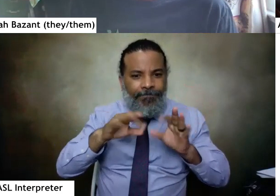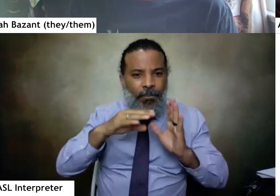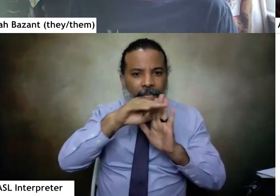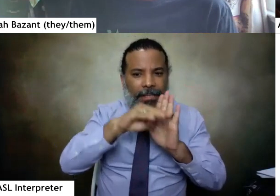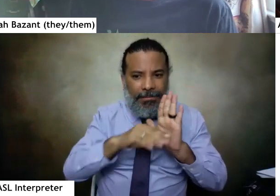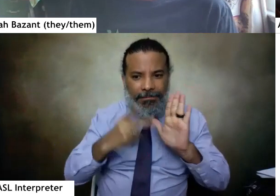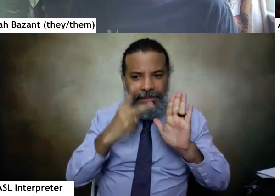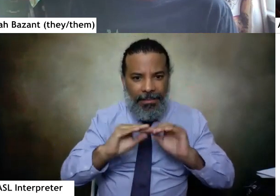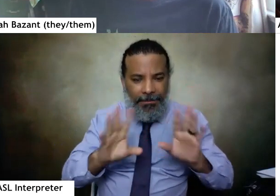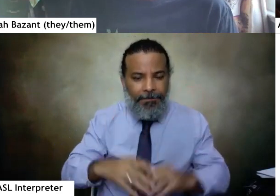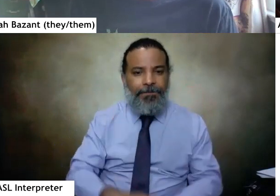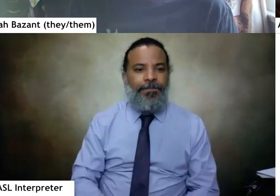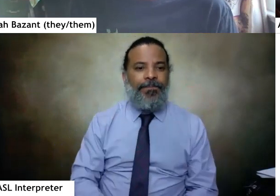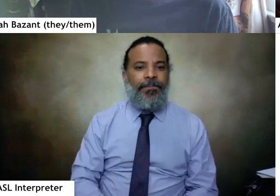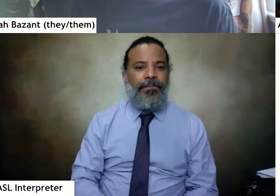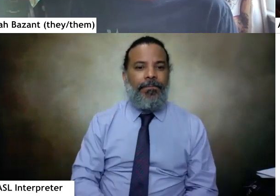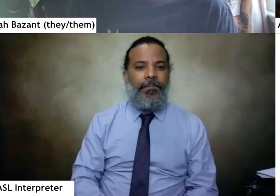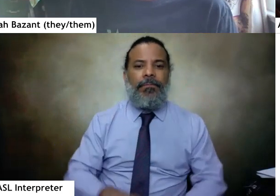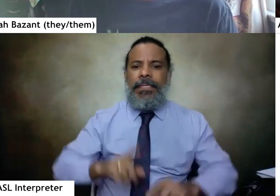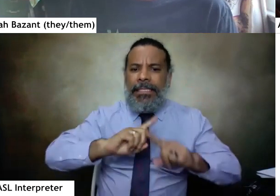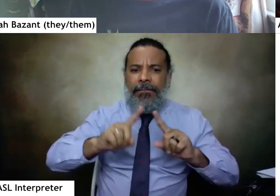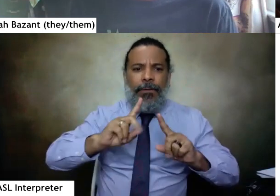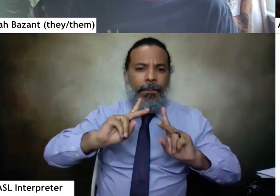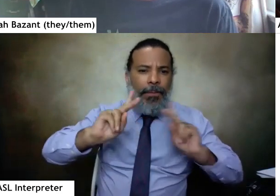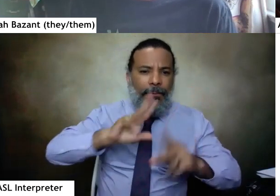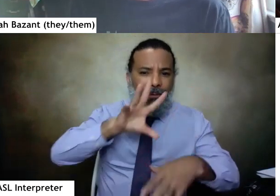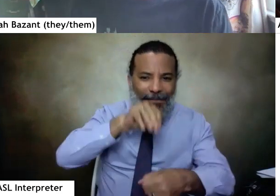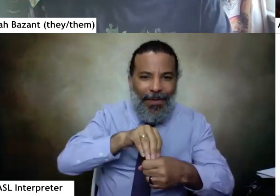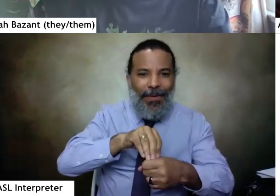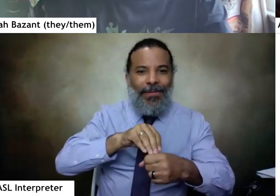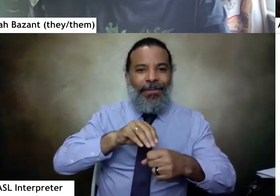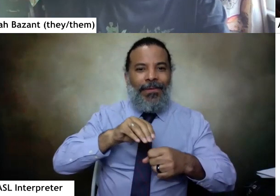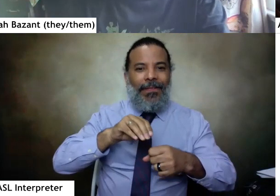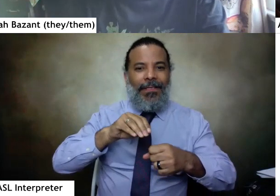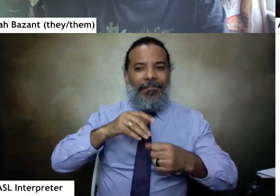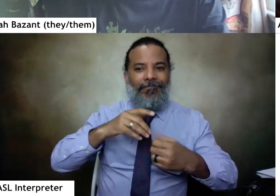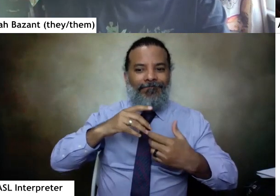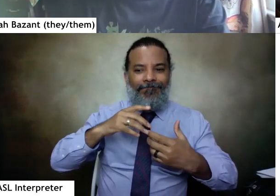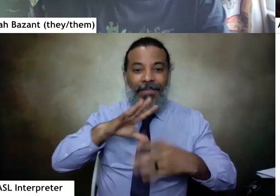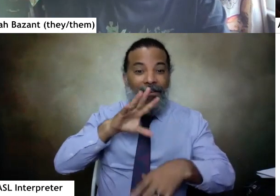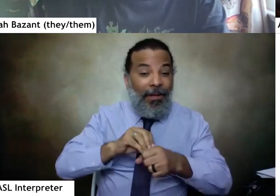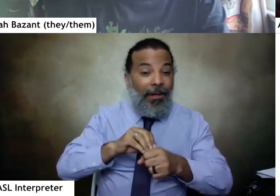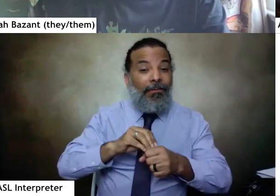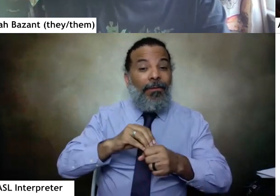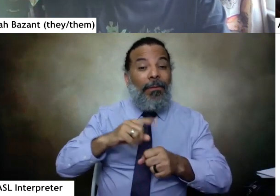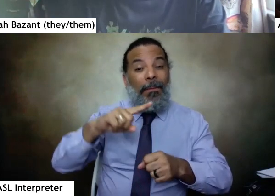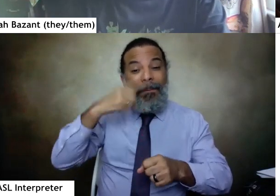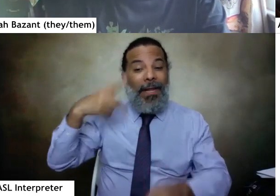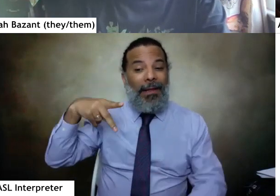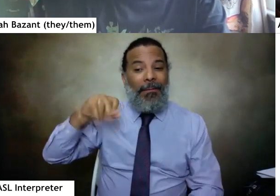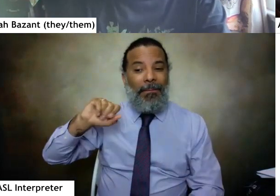different people involved and the involvement of the Black Panthers as well.